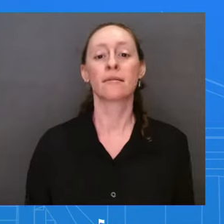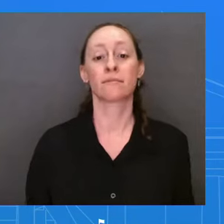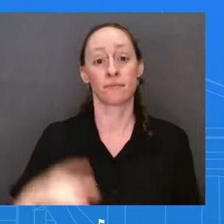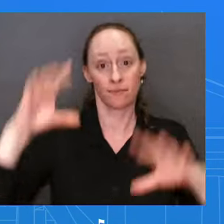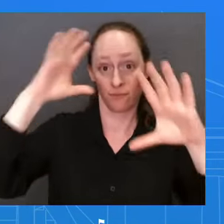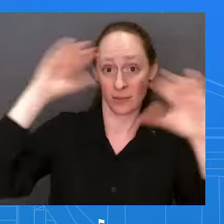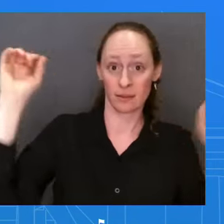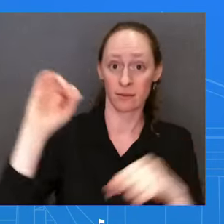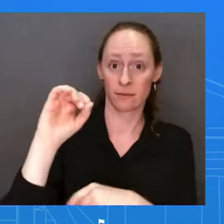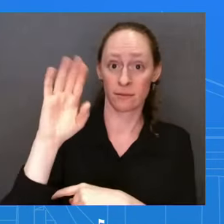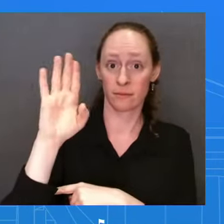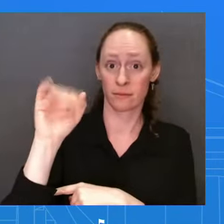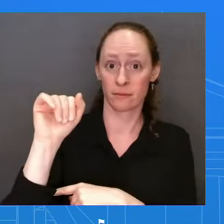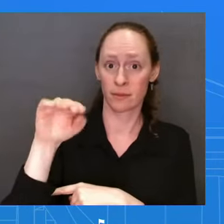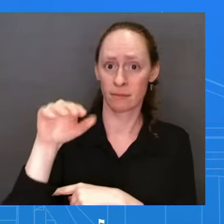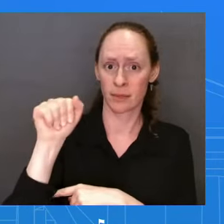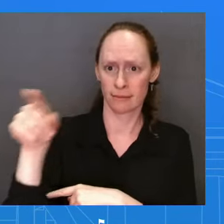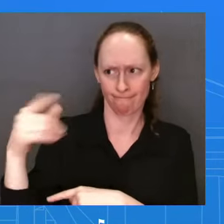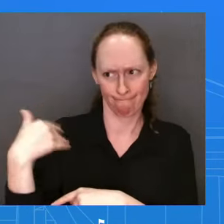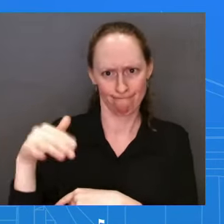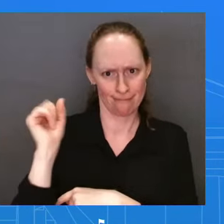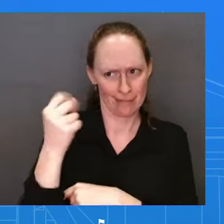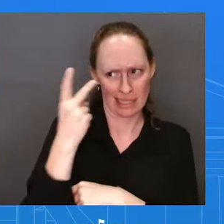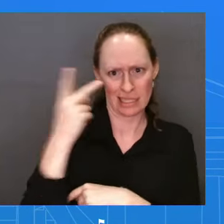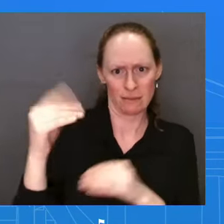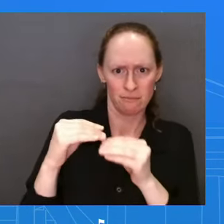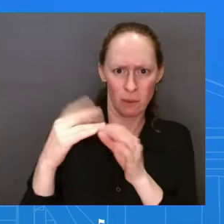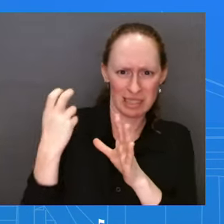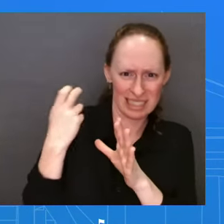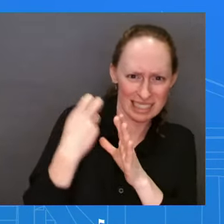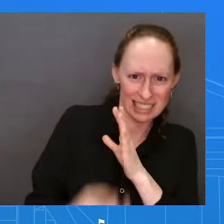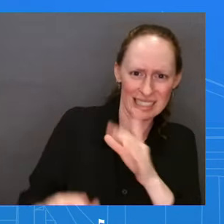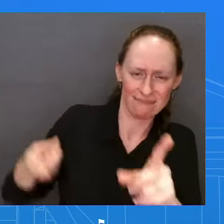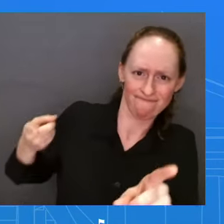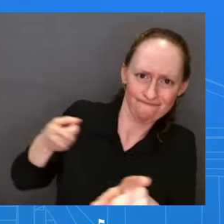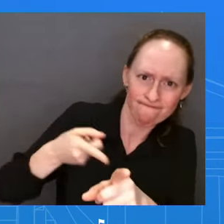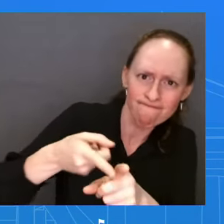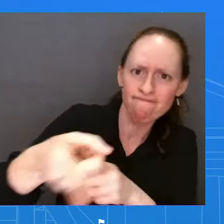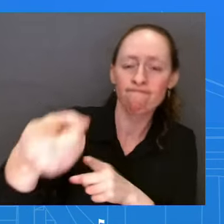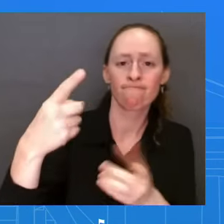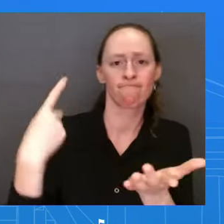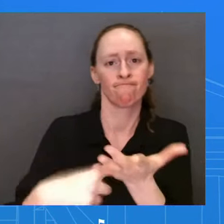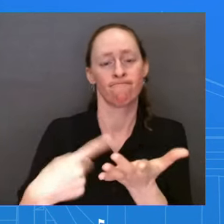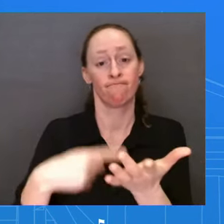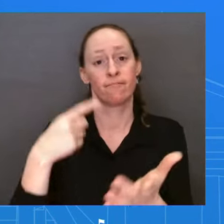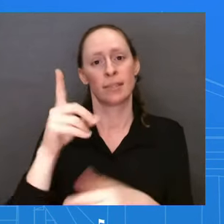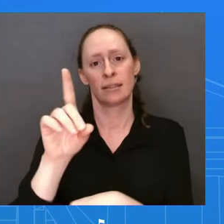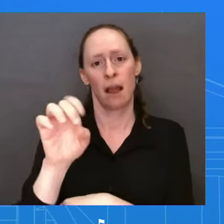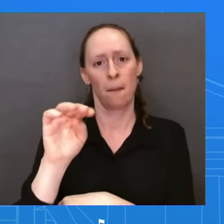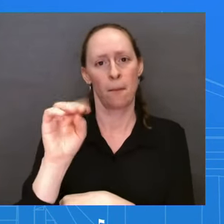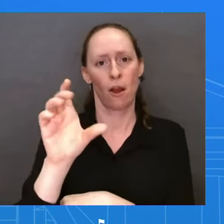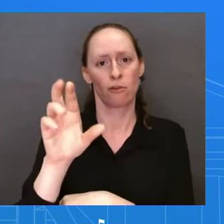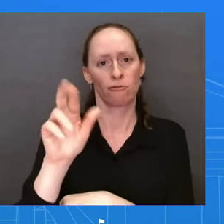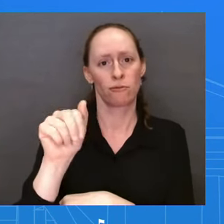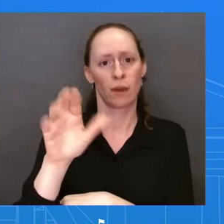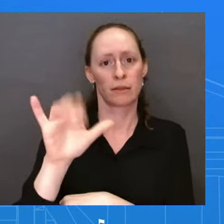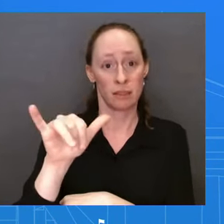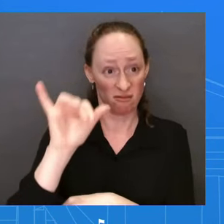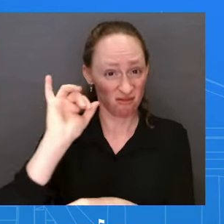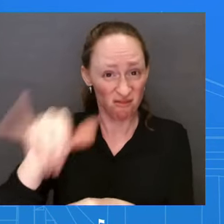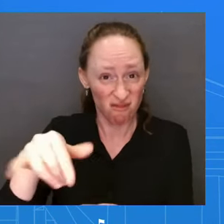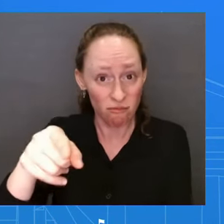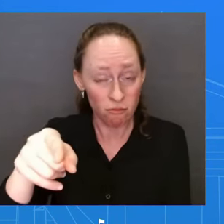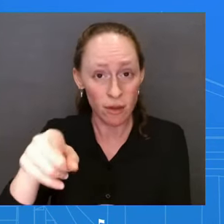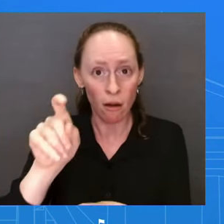Ms. Well, as you know, the two leaders, the two presidents, stay in touch regularly. They most recently spoke in early June when